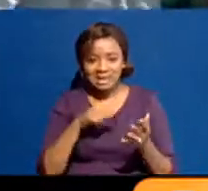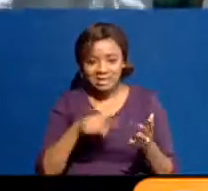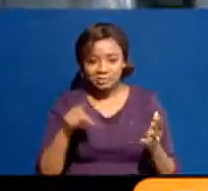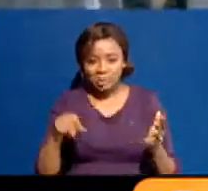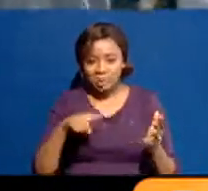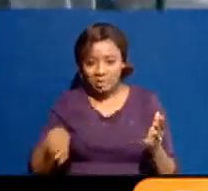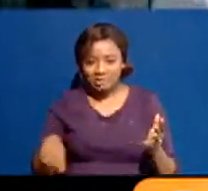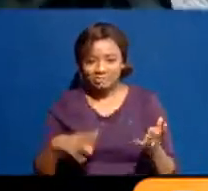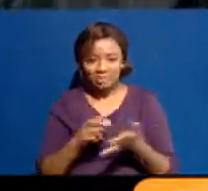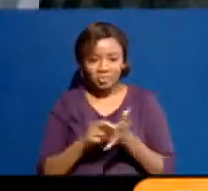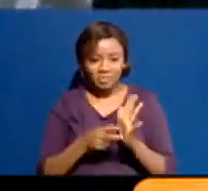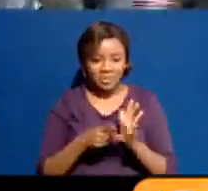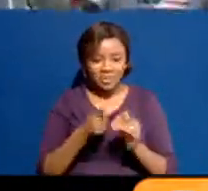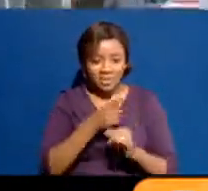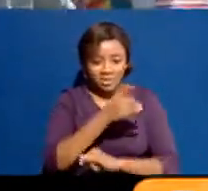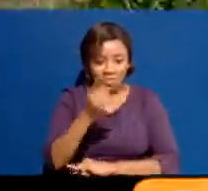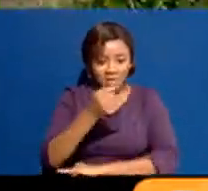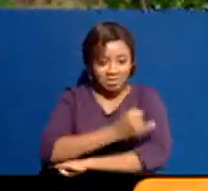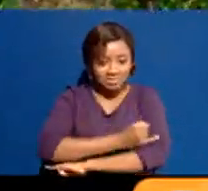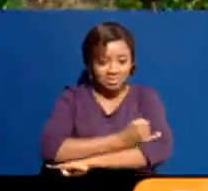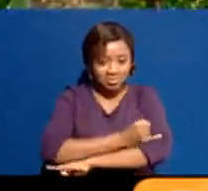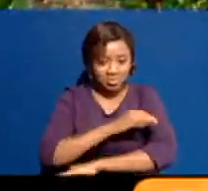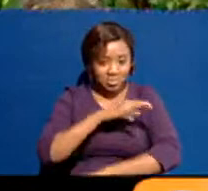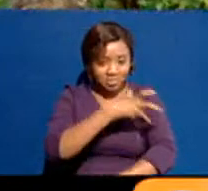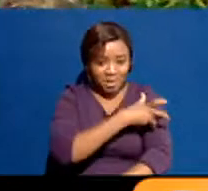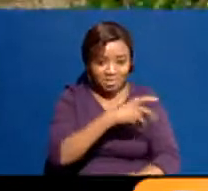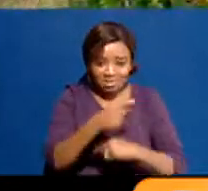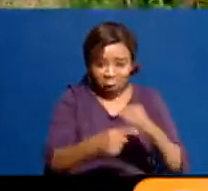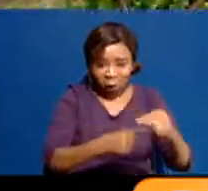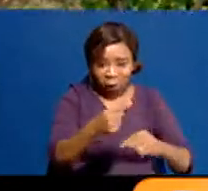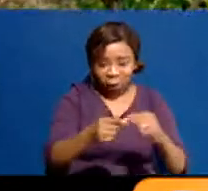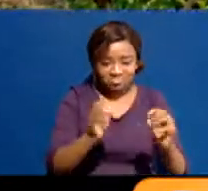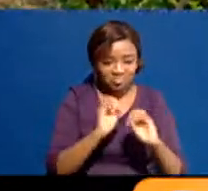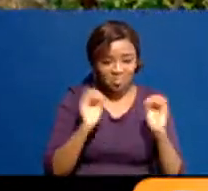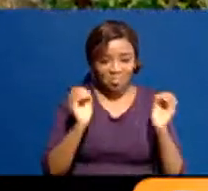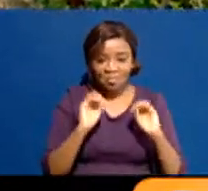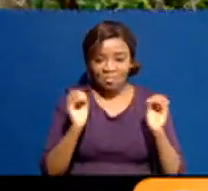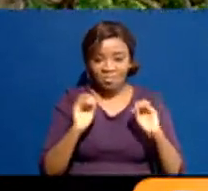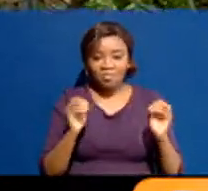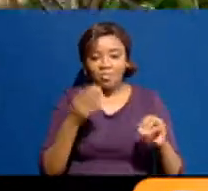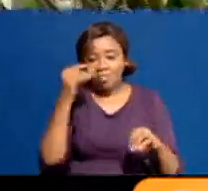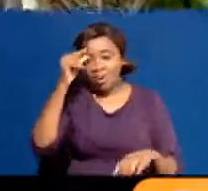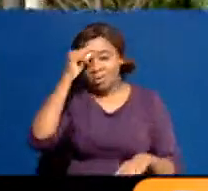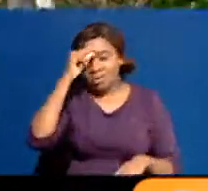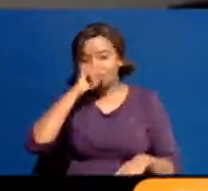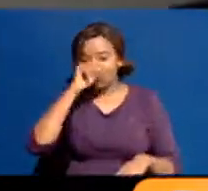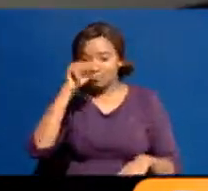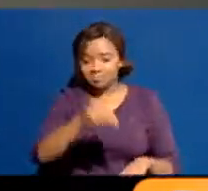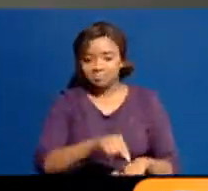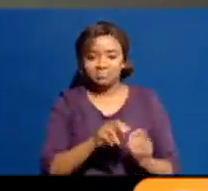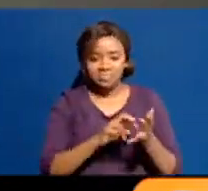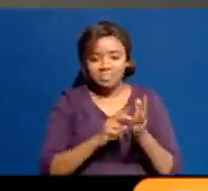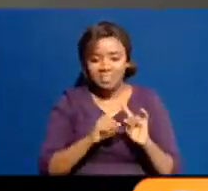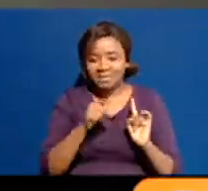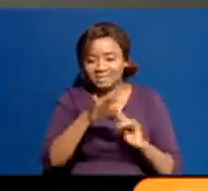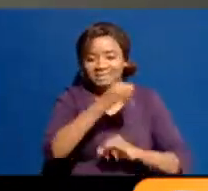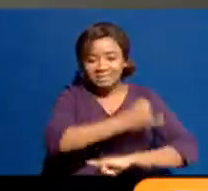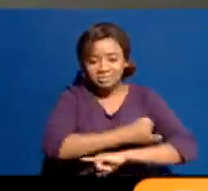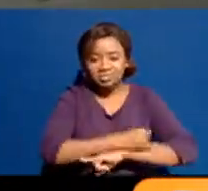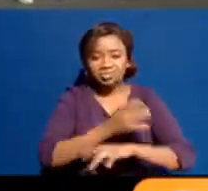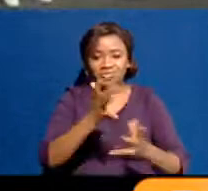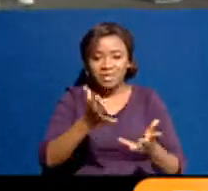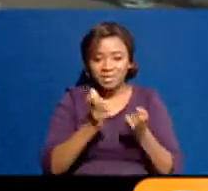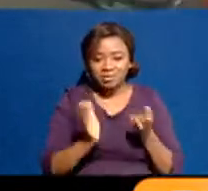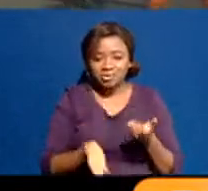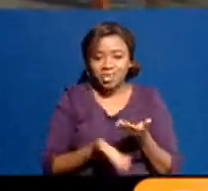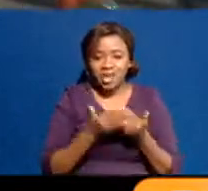institutions are part of the safeguards of Kenya's democracy and also of peace and stability. So that's the problem. What